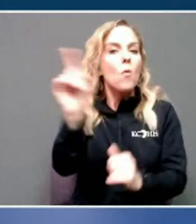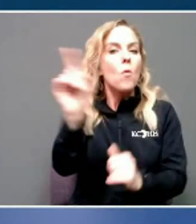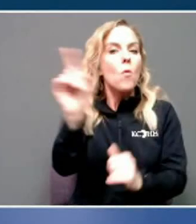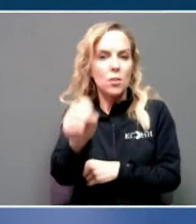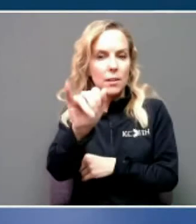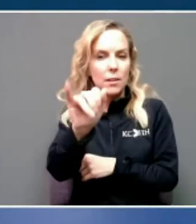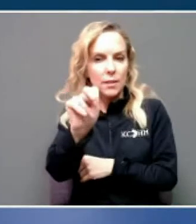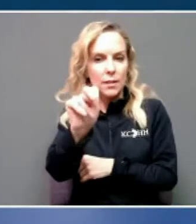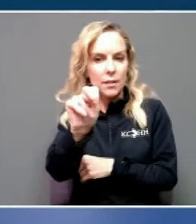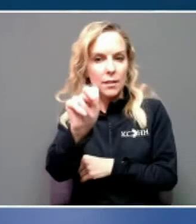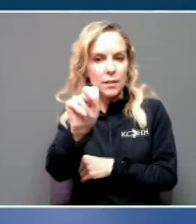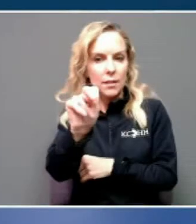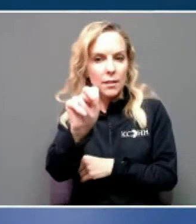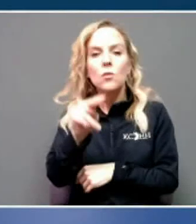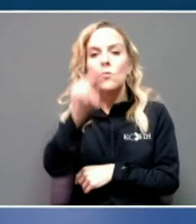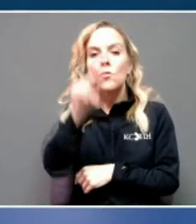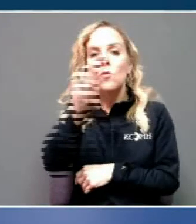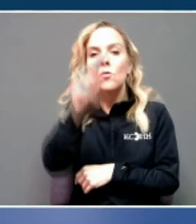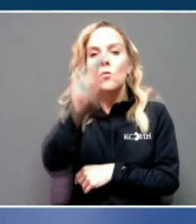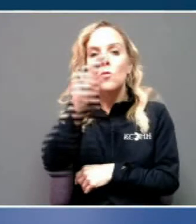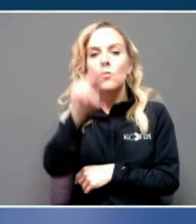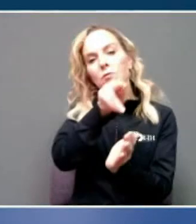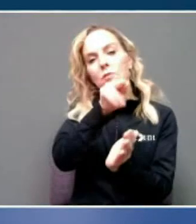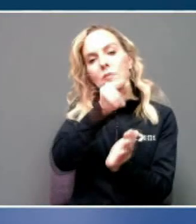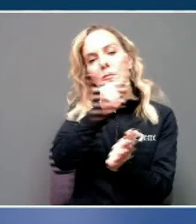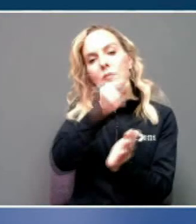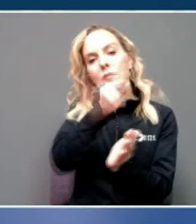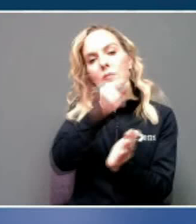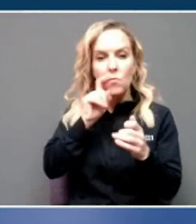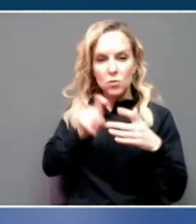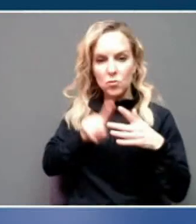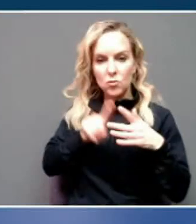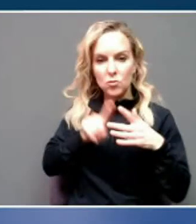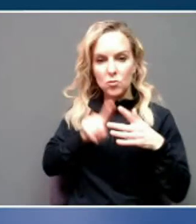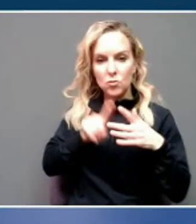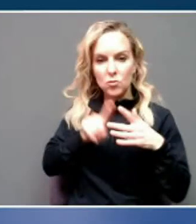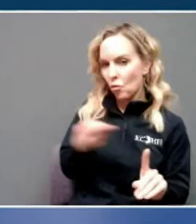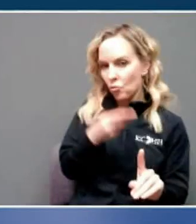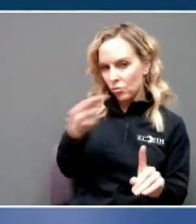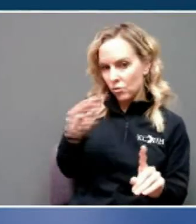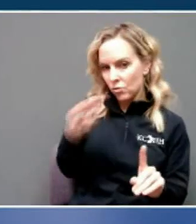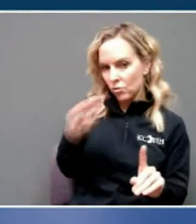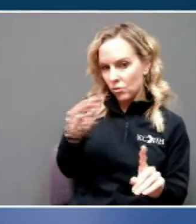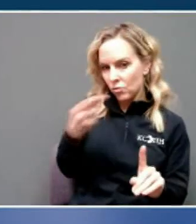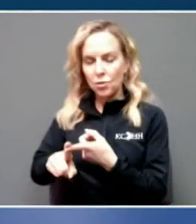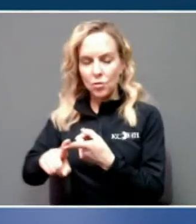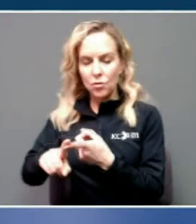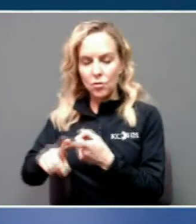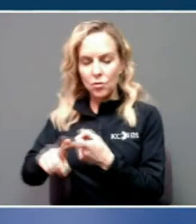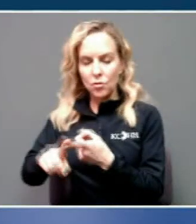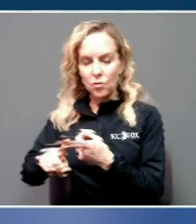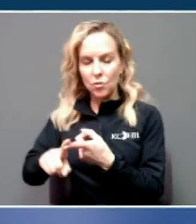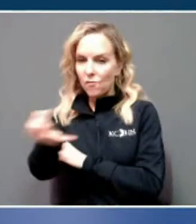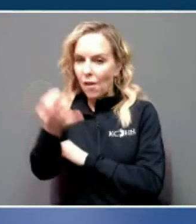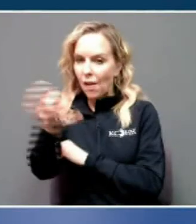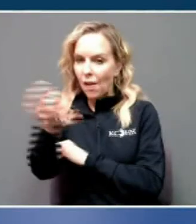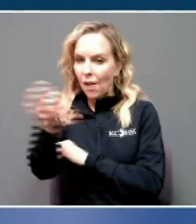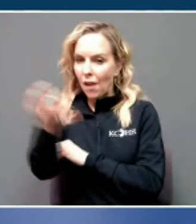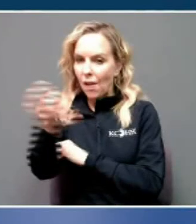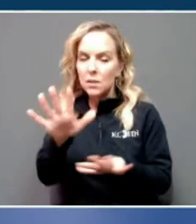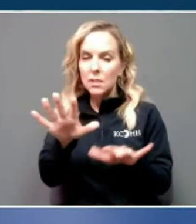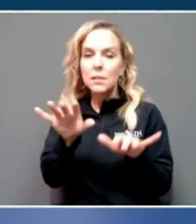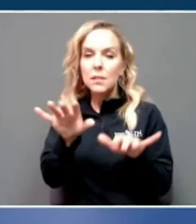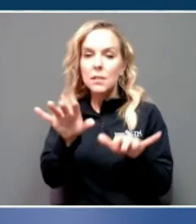central Kentucky from late Thursday through early Friday. Stay tuned. This is just Monday.